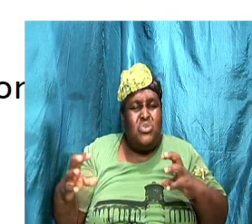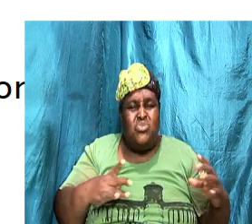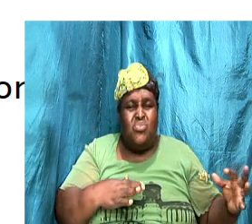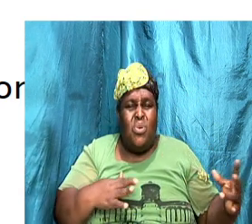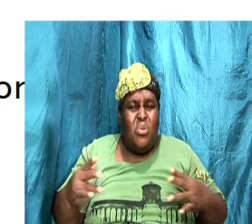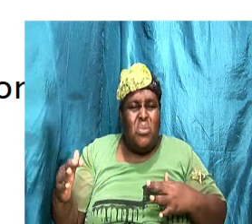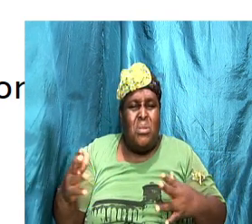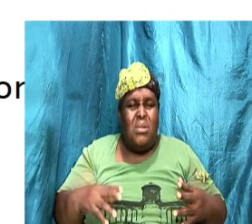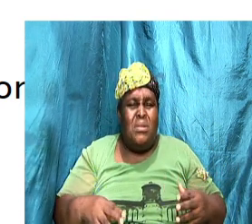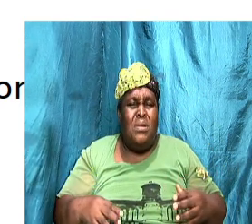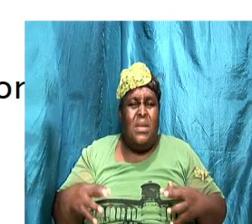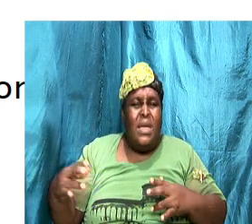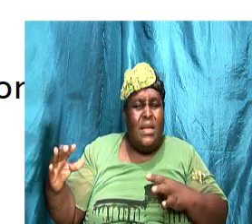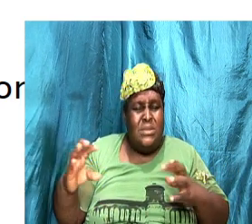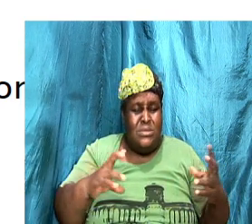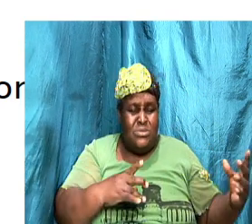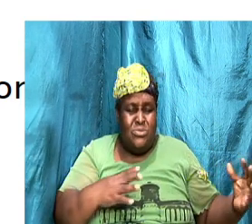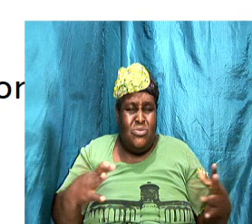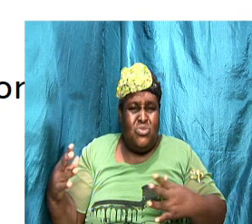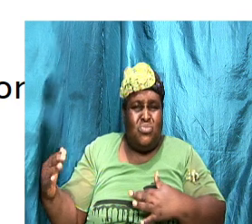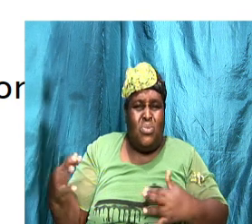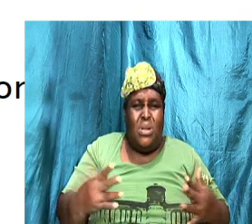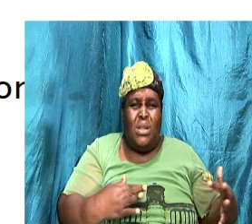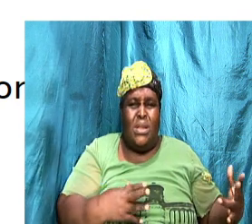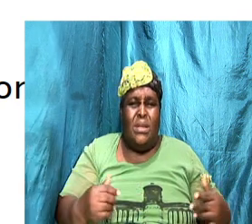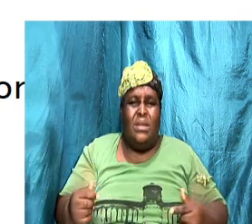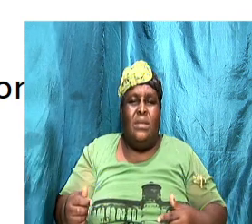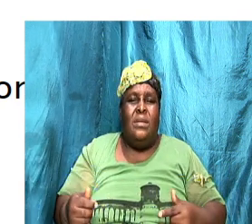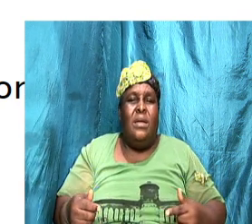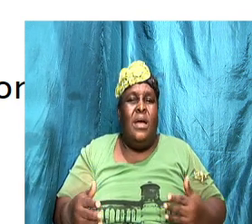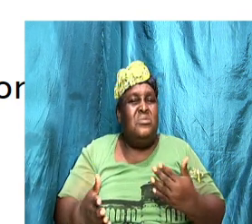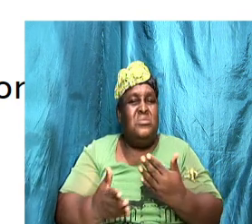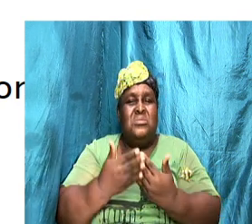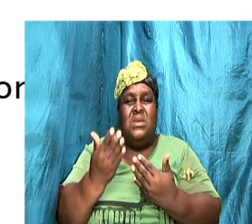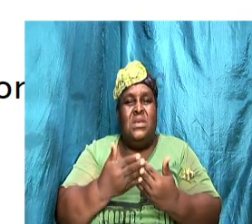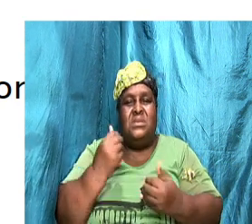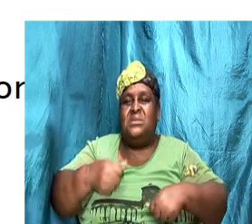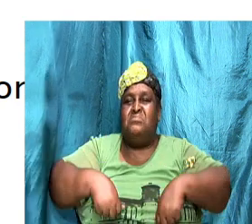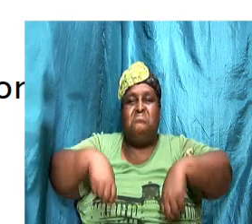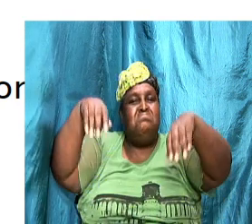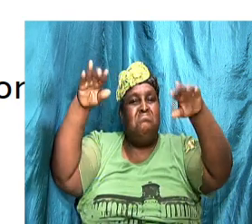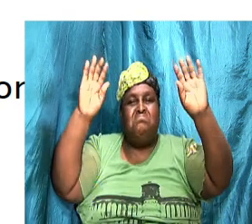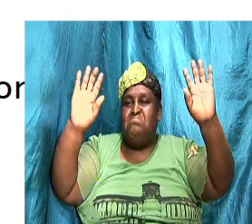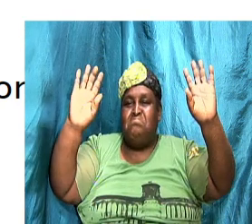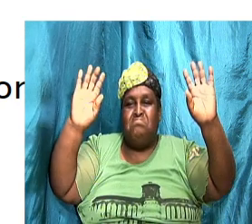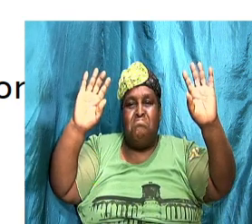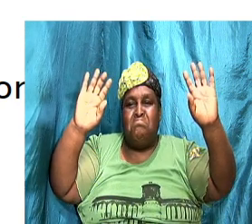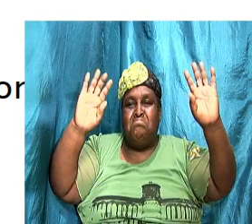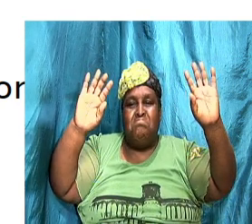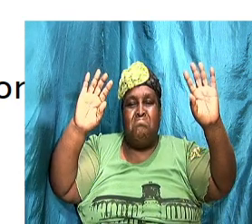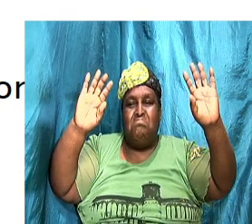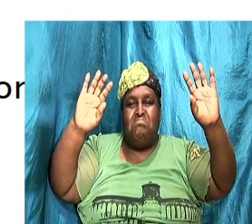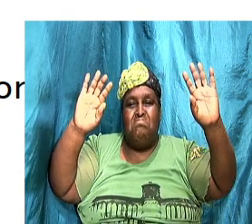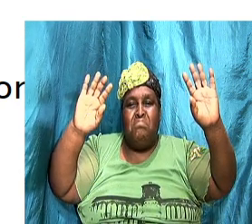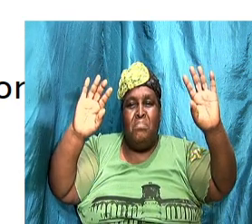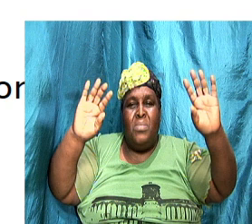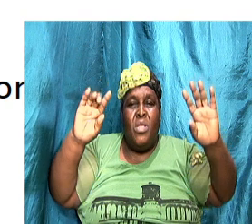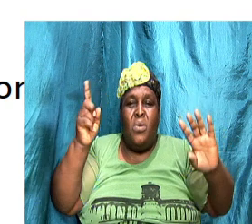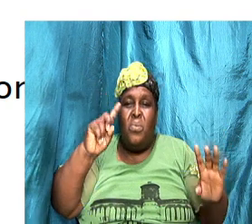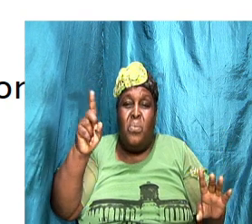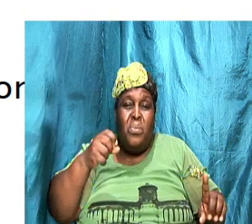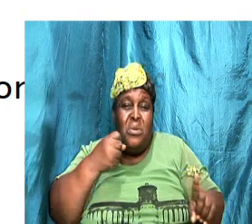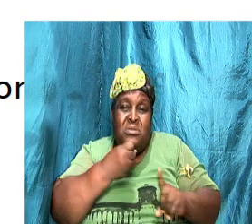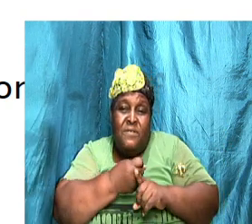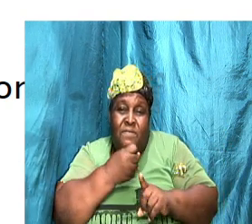type of challenge that type of challenge and they just easily give up willing to give up on their where is the fight